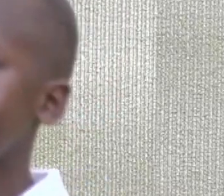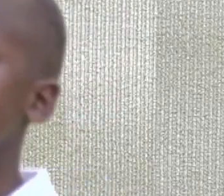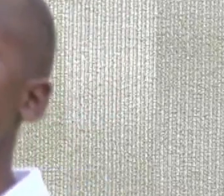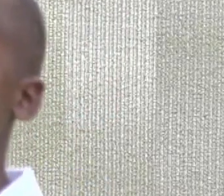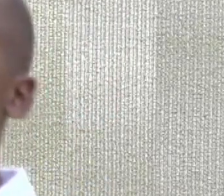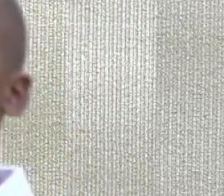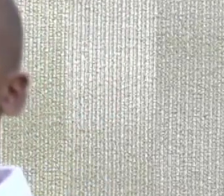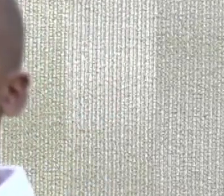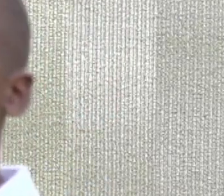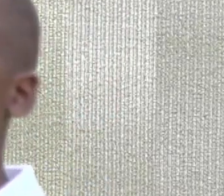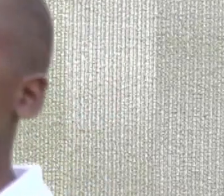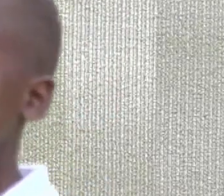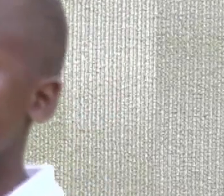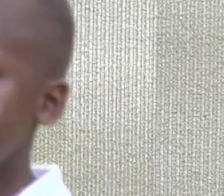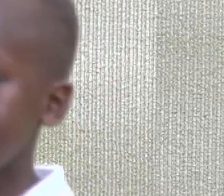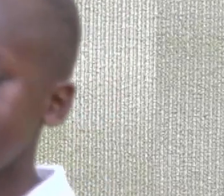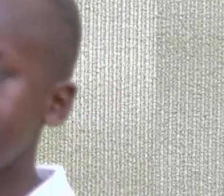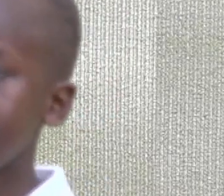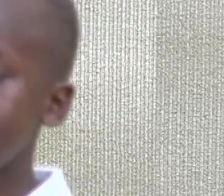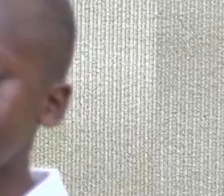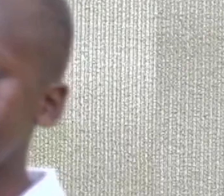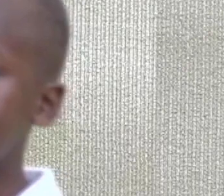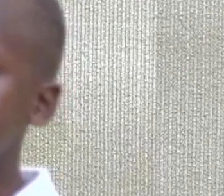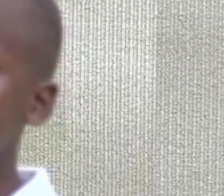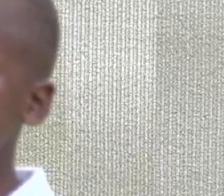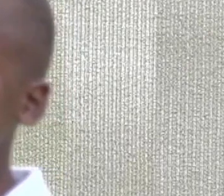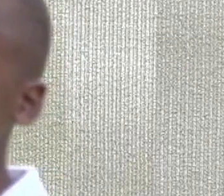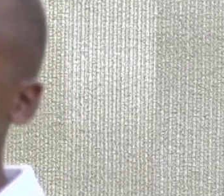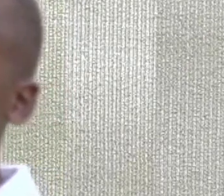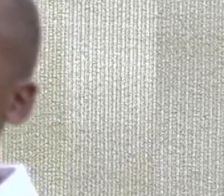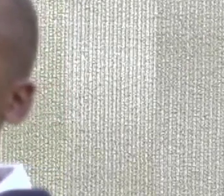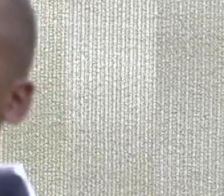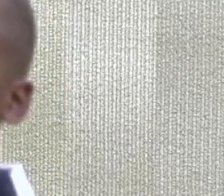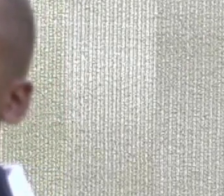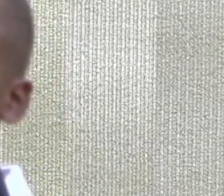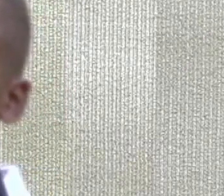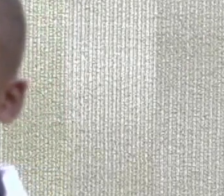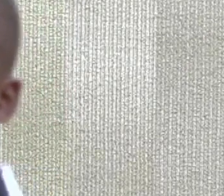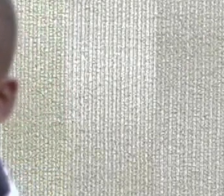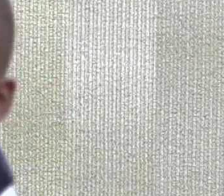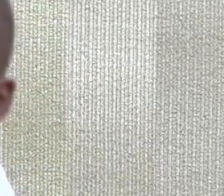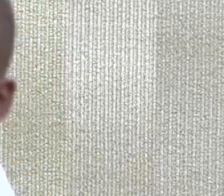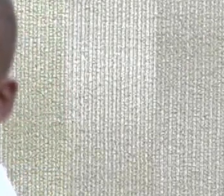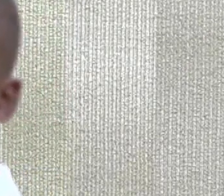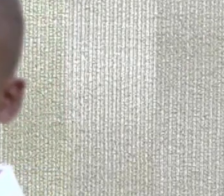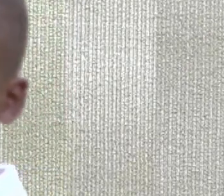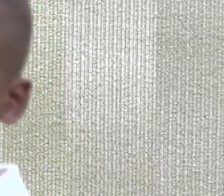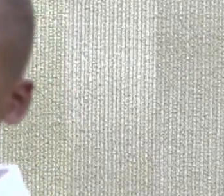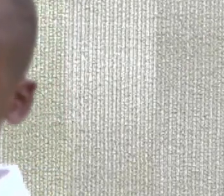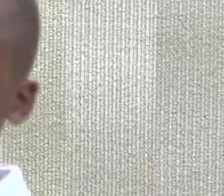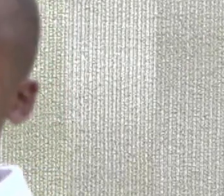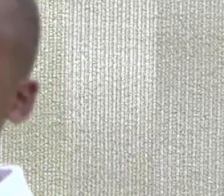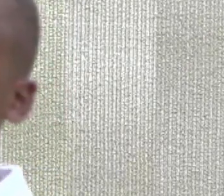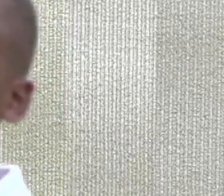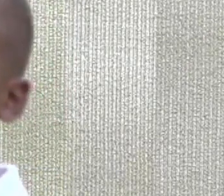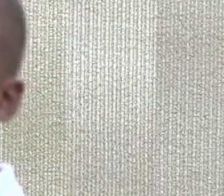It's a very wonderful name. So he's going to give us our opening prayer after he reads the